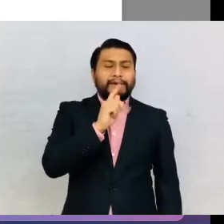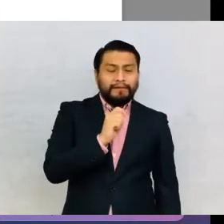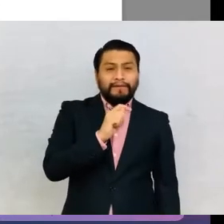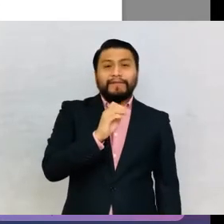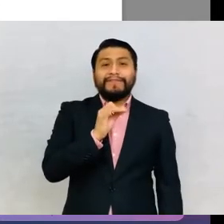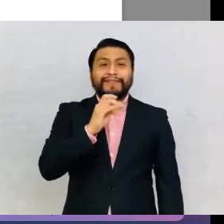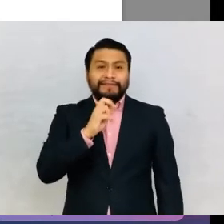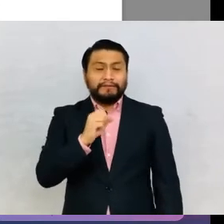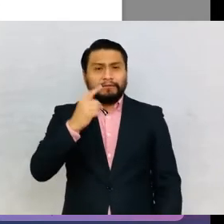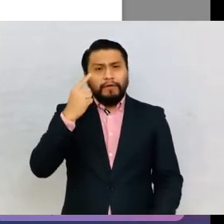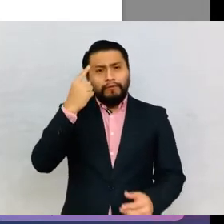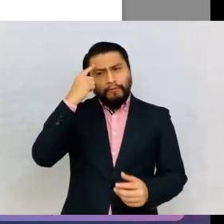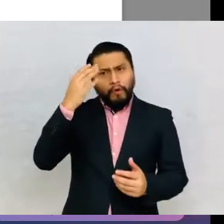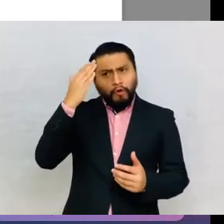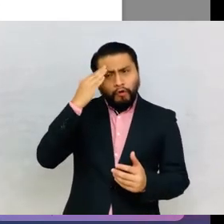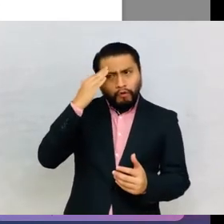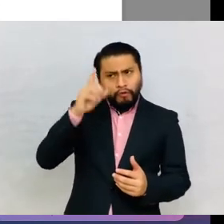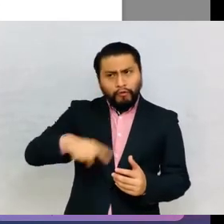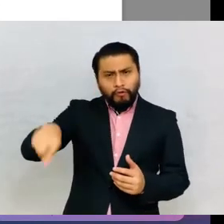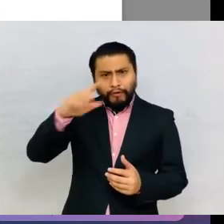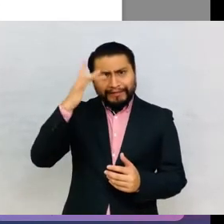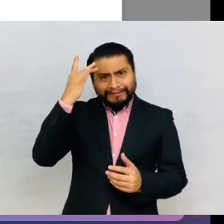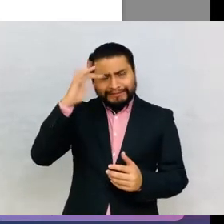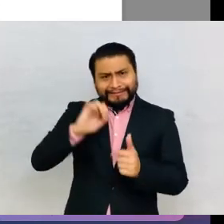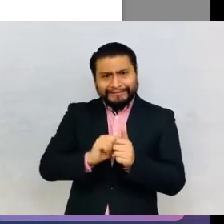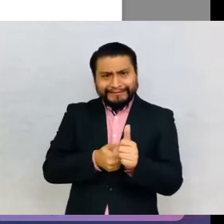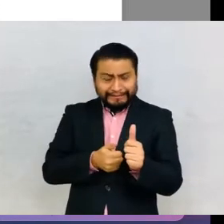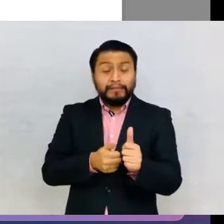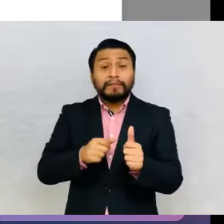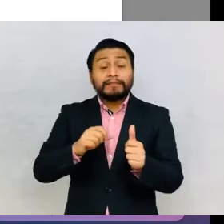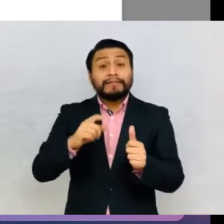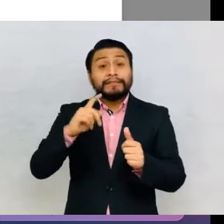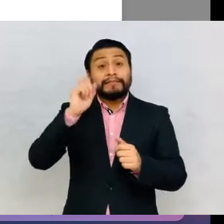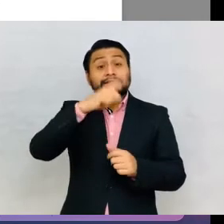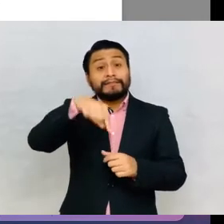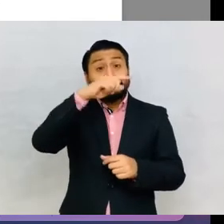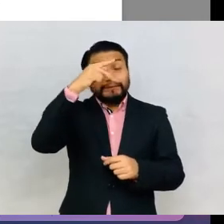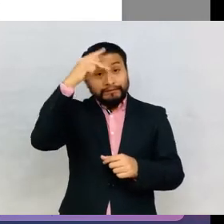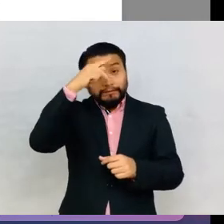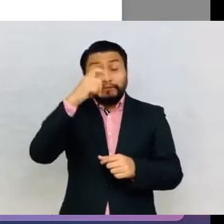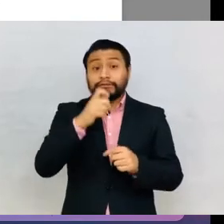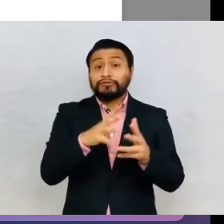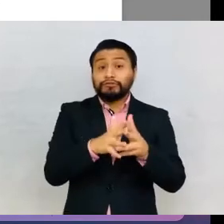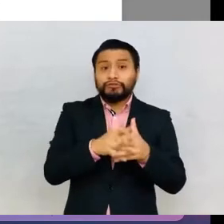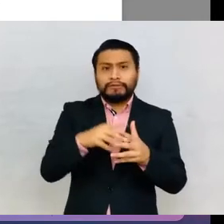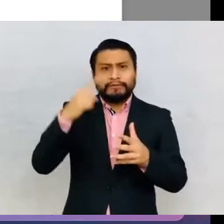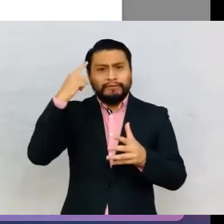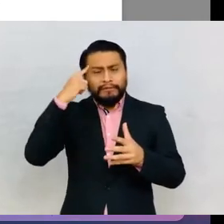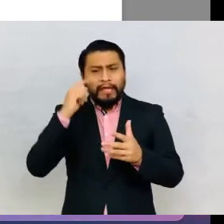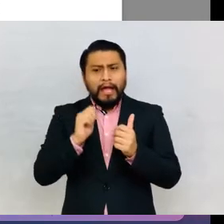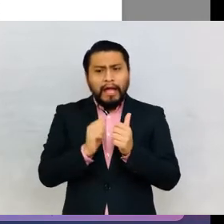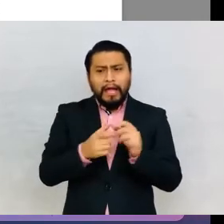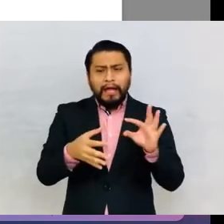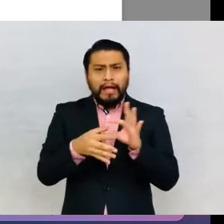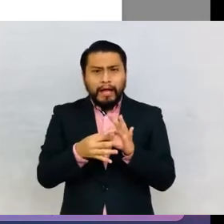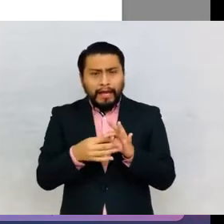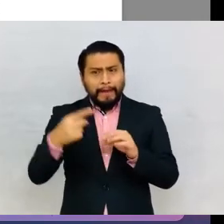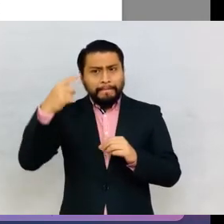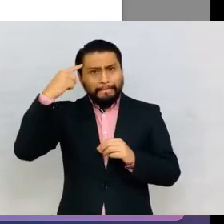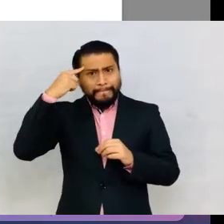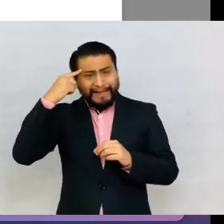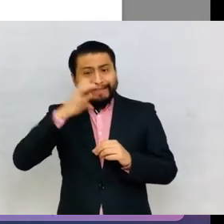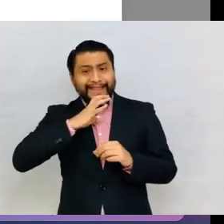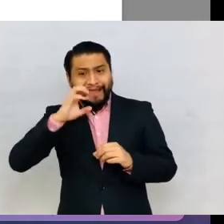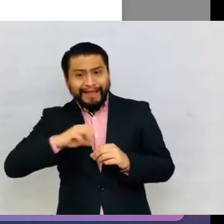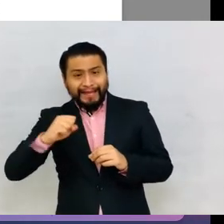diagnose mental retardation, psychologists in the United States took up their method of comparing chronological age with mental age and